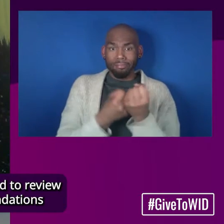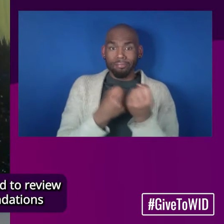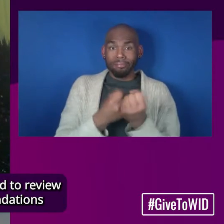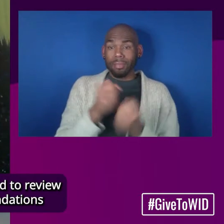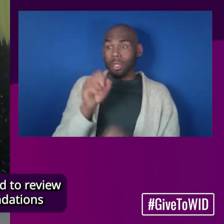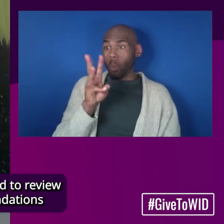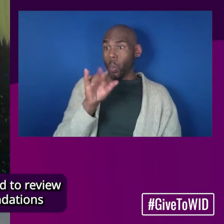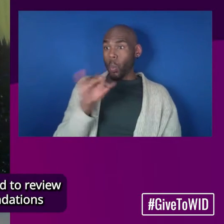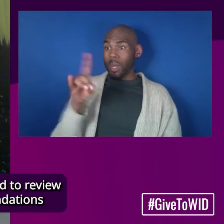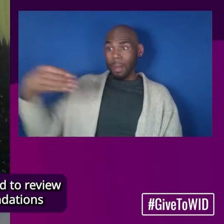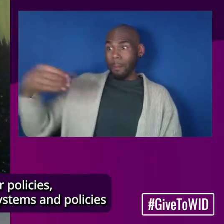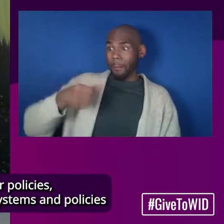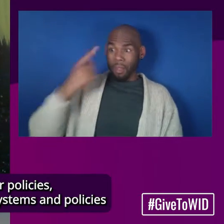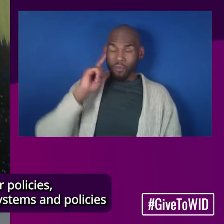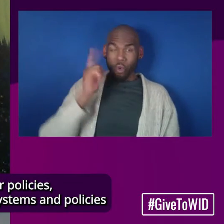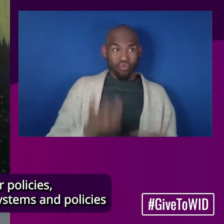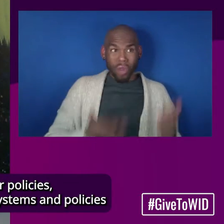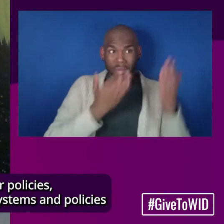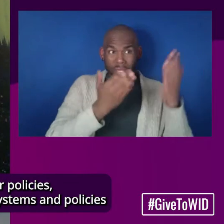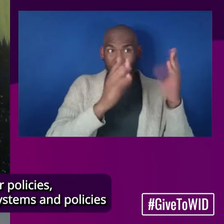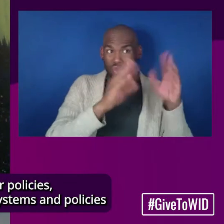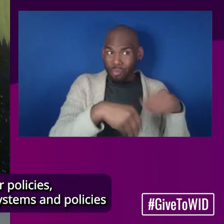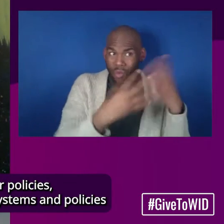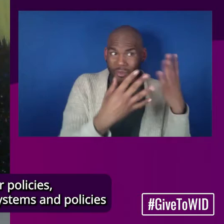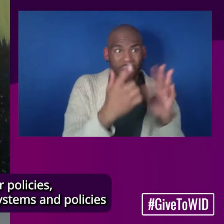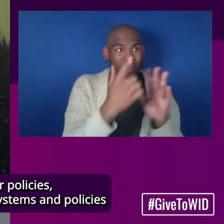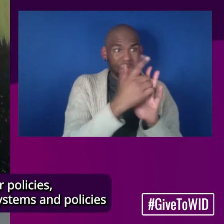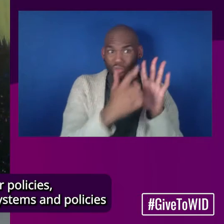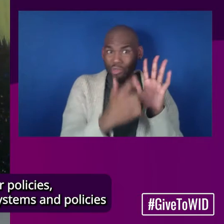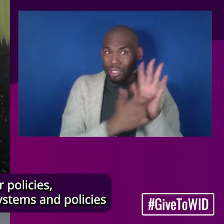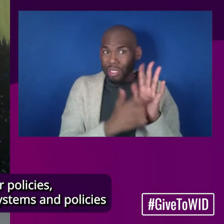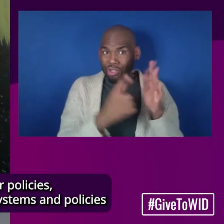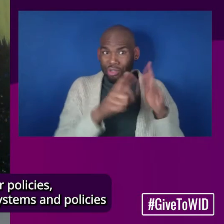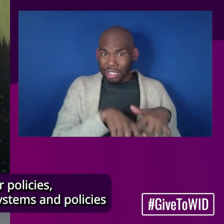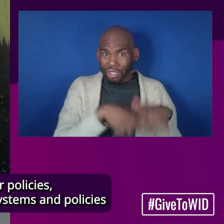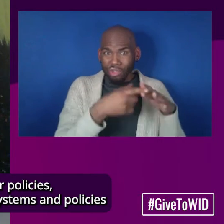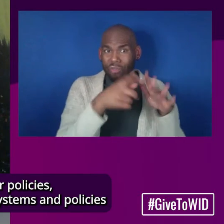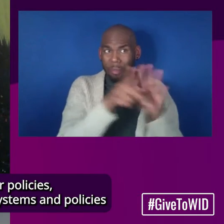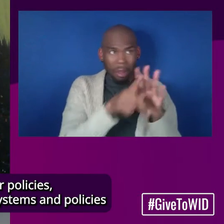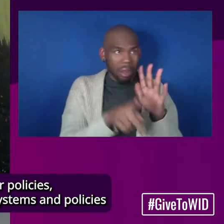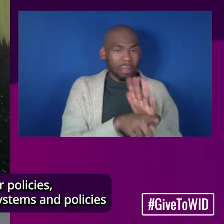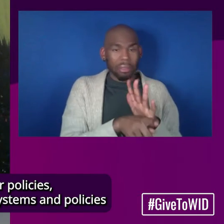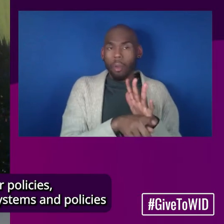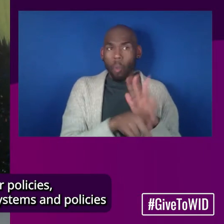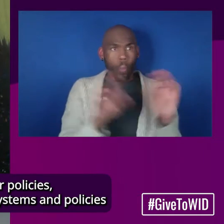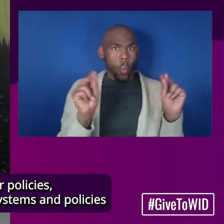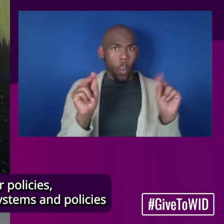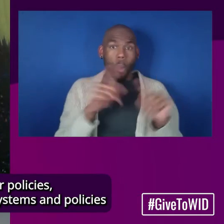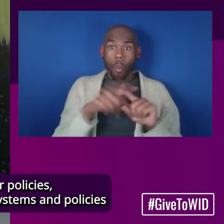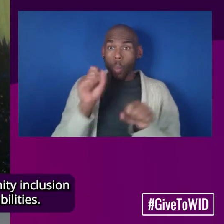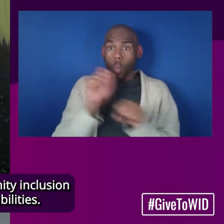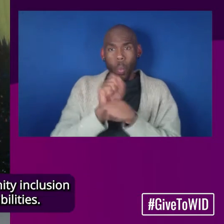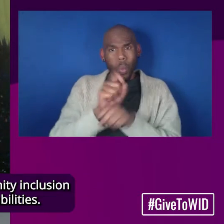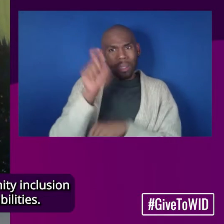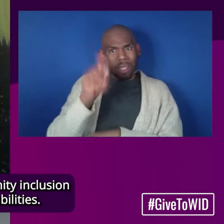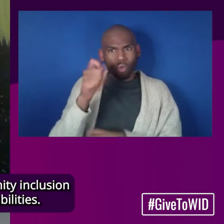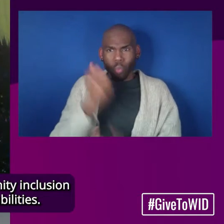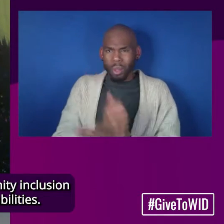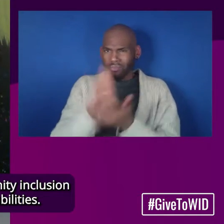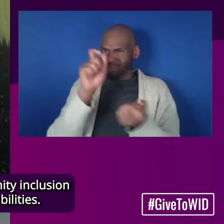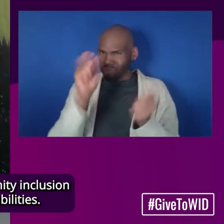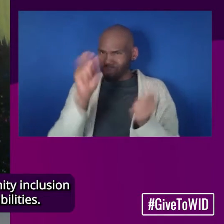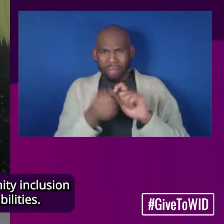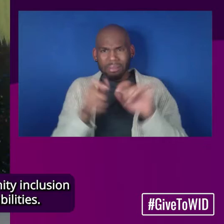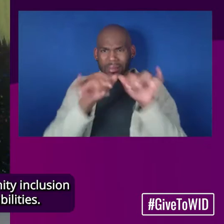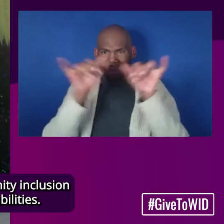to review and provide recommendations on legislative initiatives or policies, the work is necessary to change systems and policies that directly